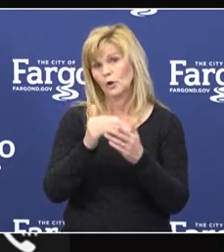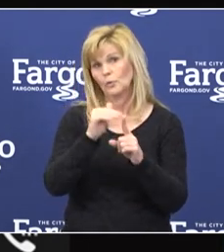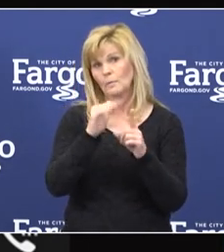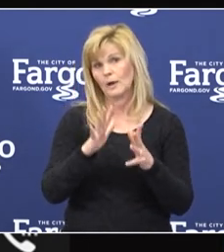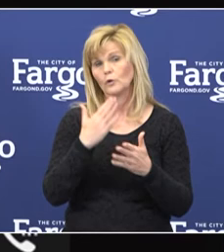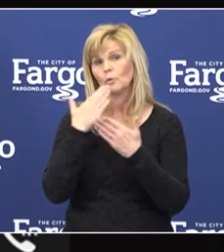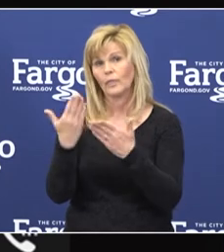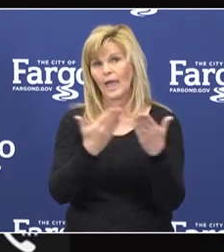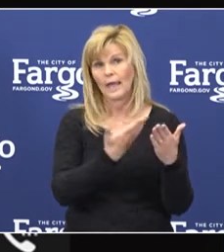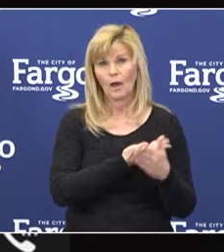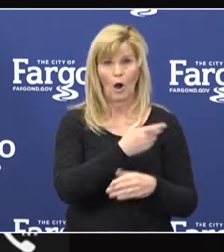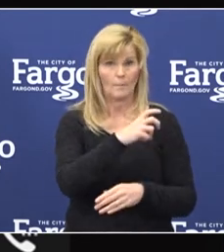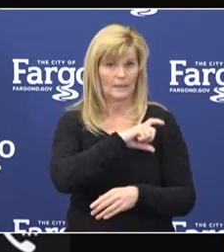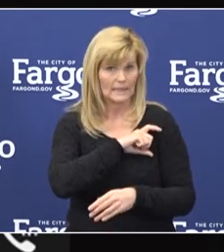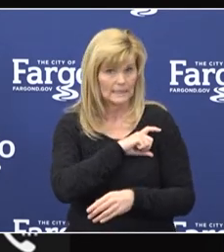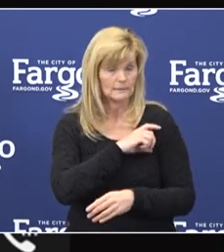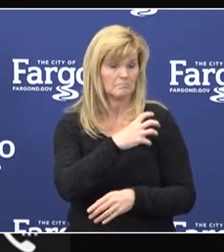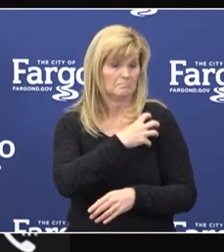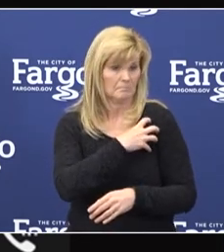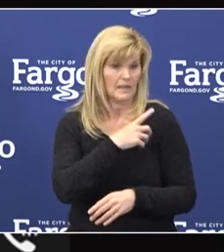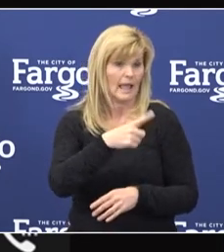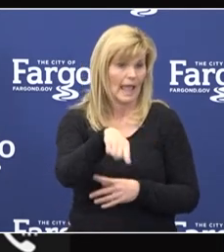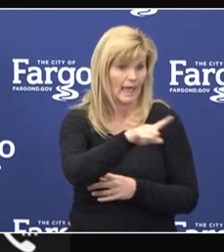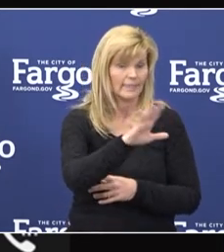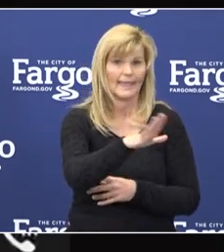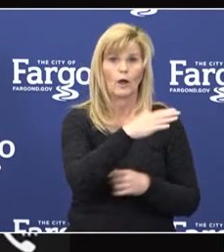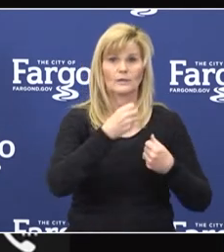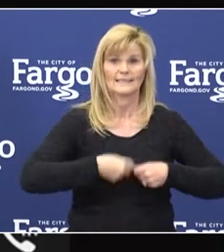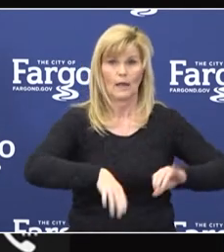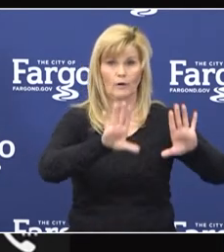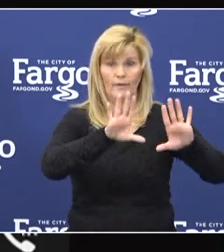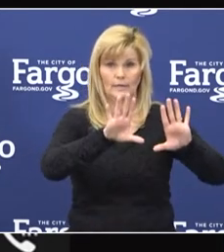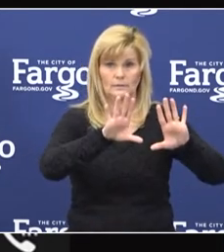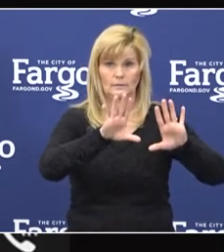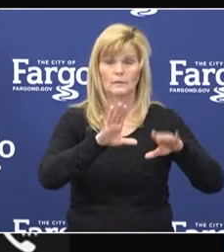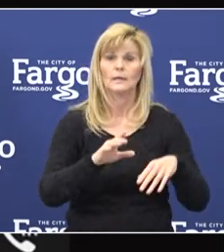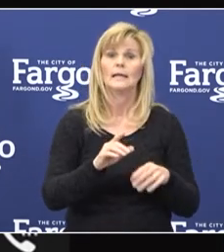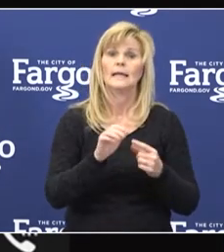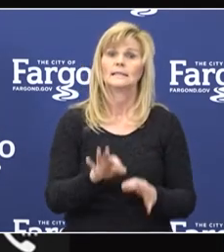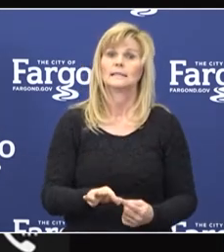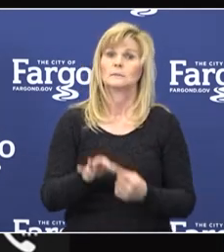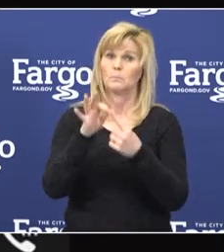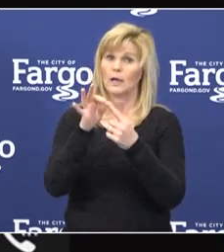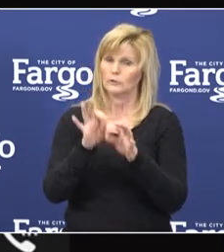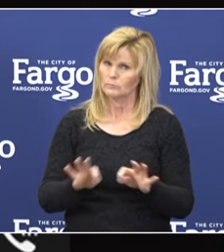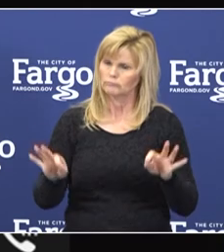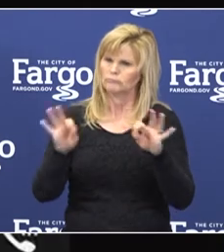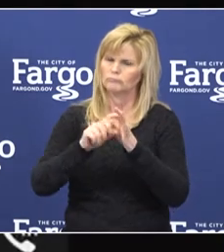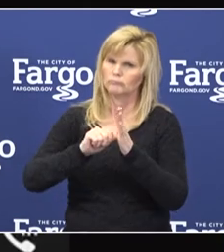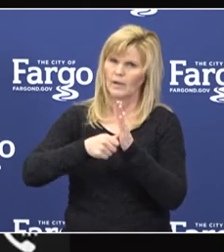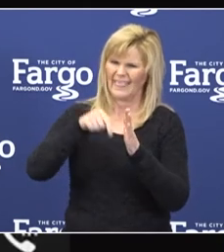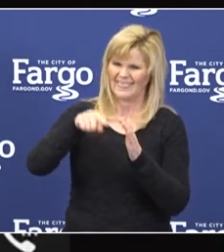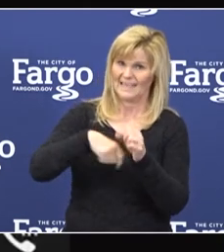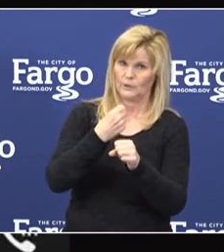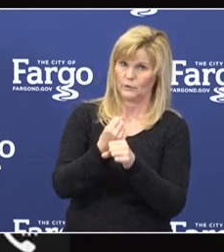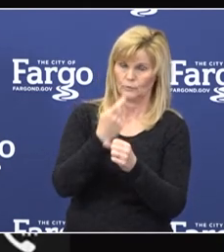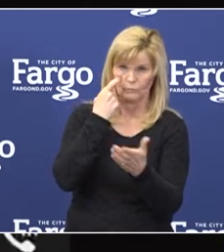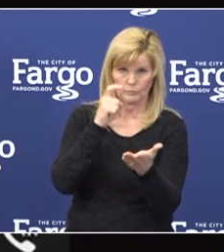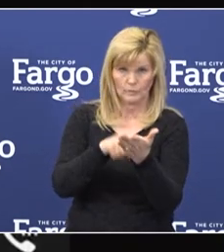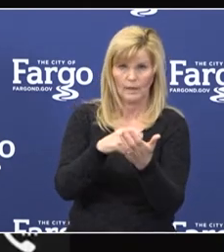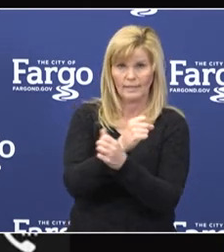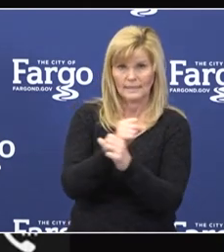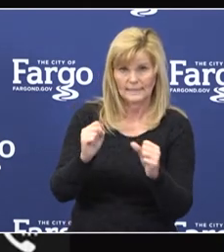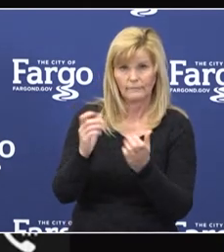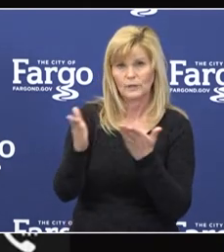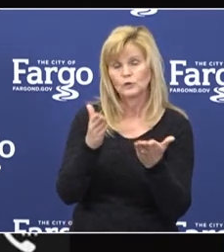our police and the sacrifices that they make, it is especially poignant this year that we recognize the safety